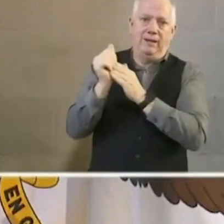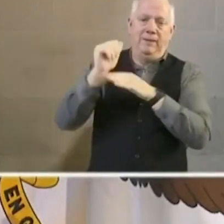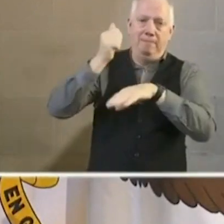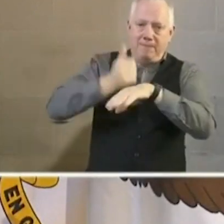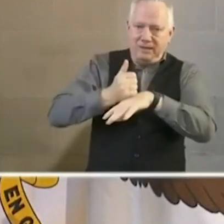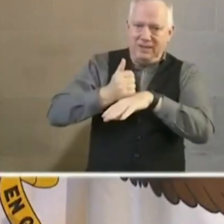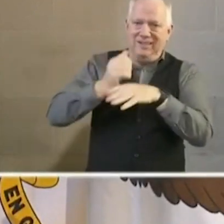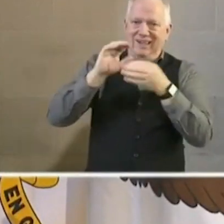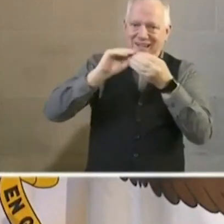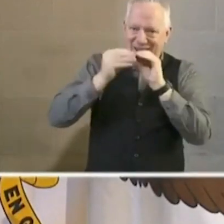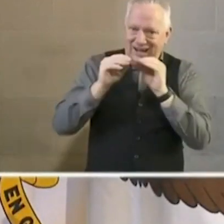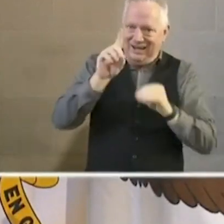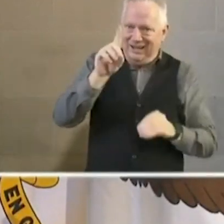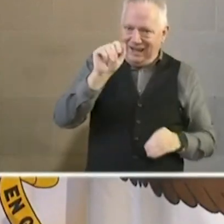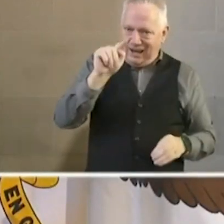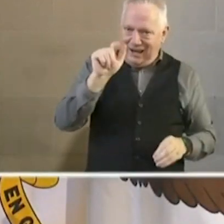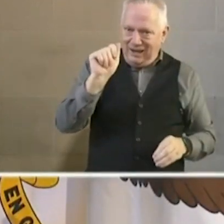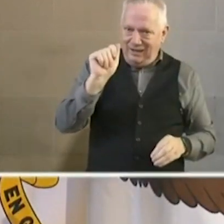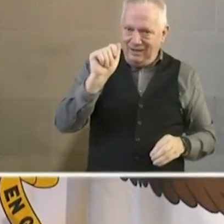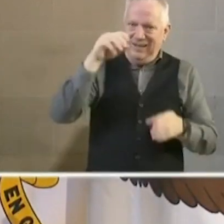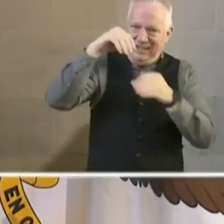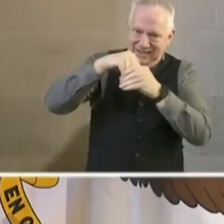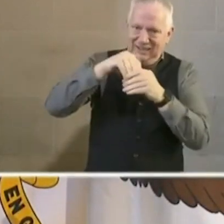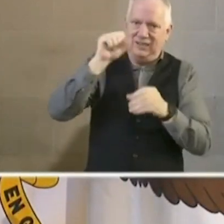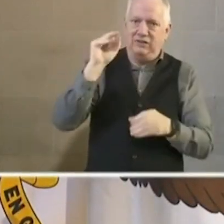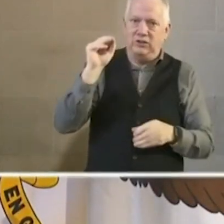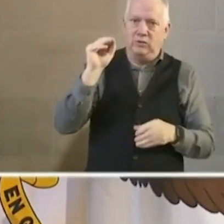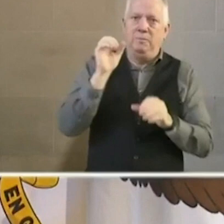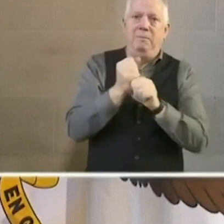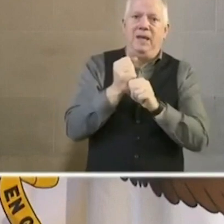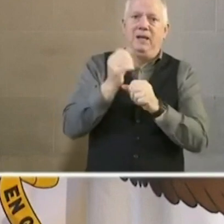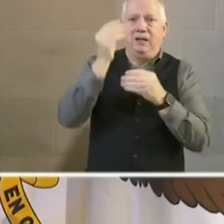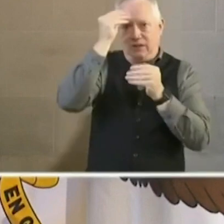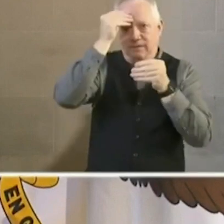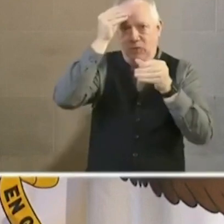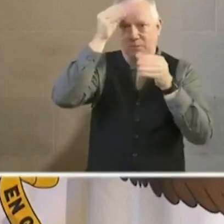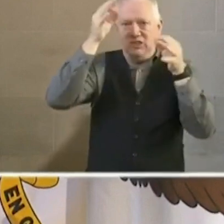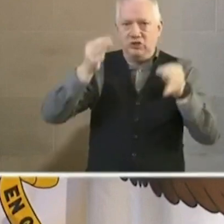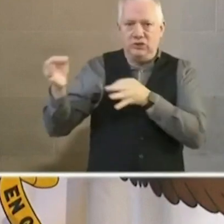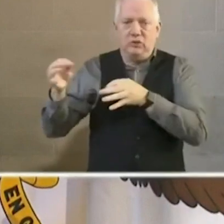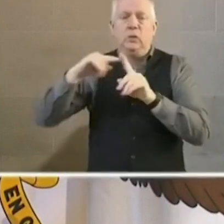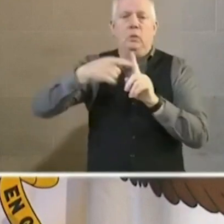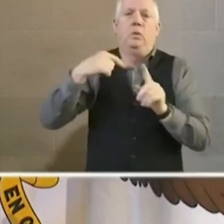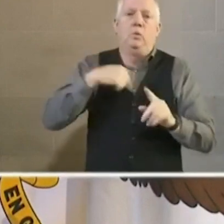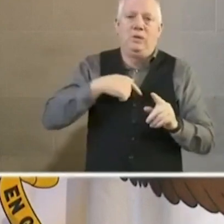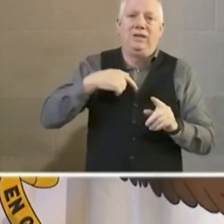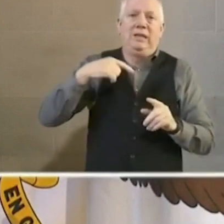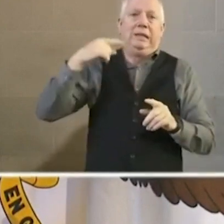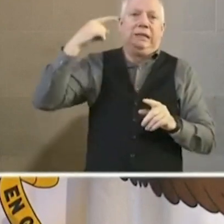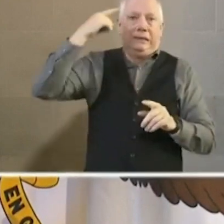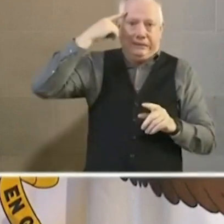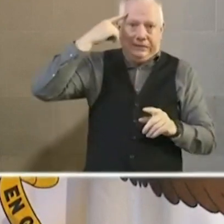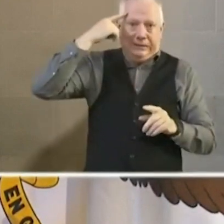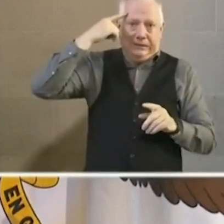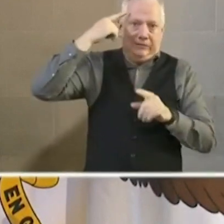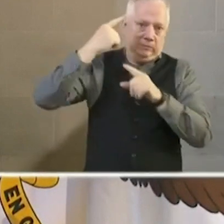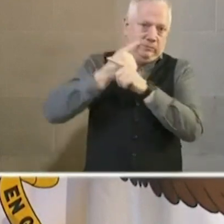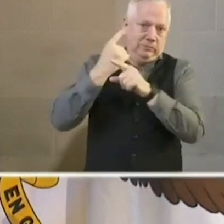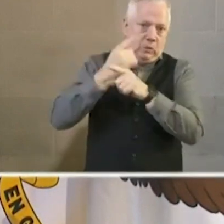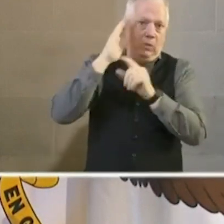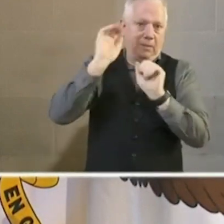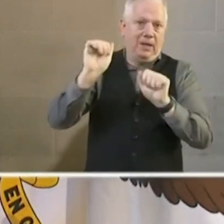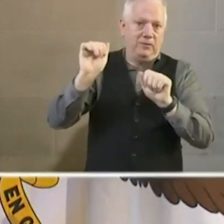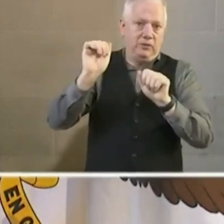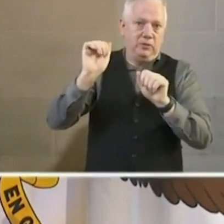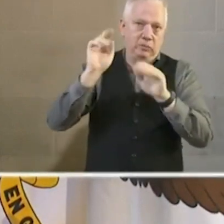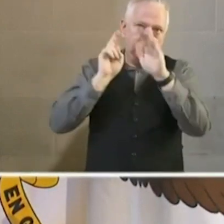on the data in San Francisco to make informed decisions as to when we believe we will be